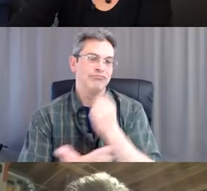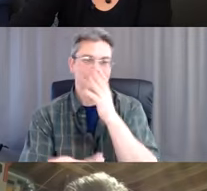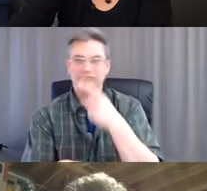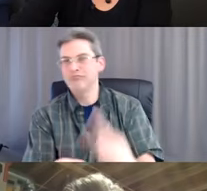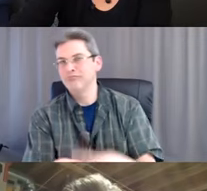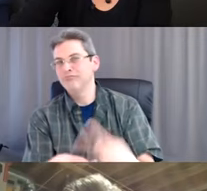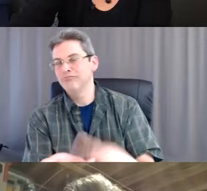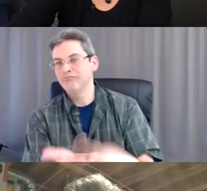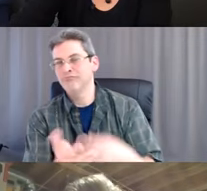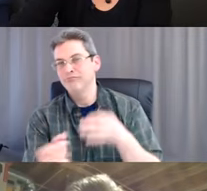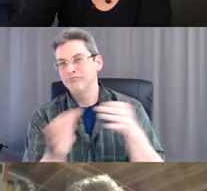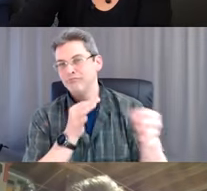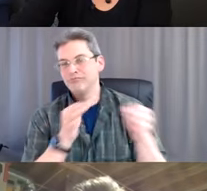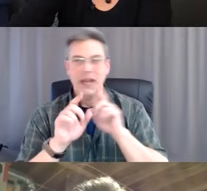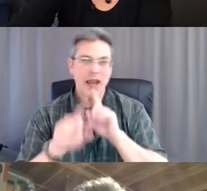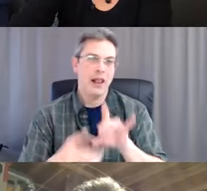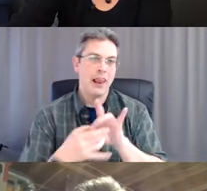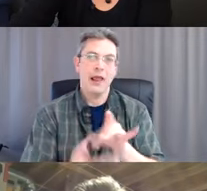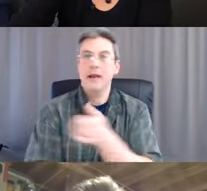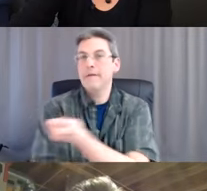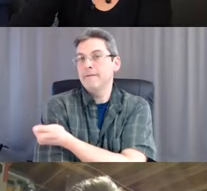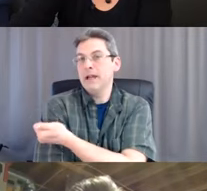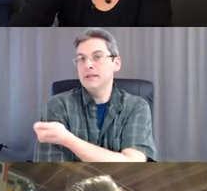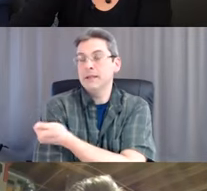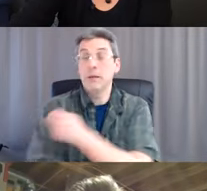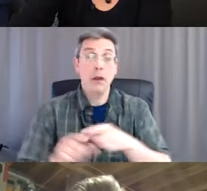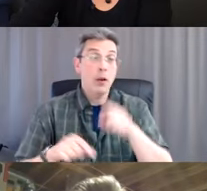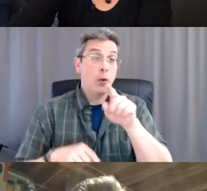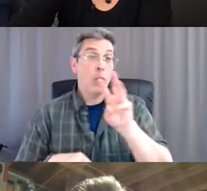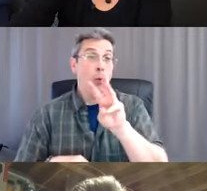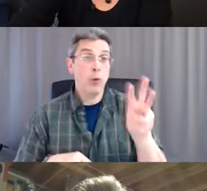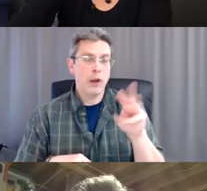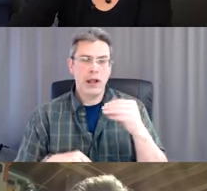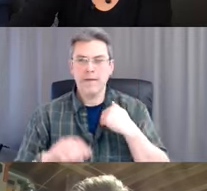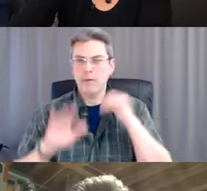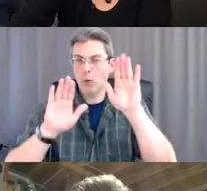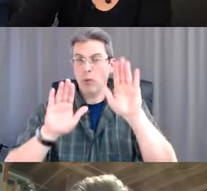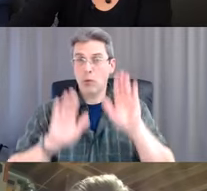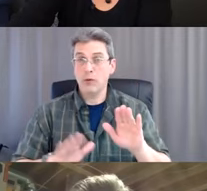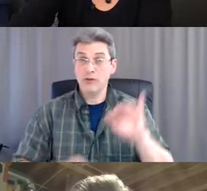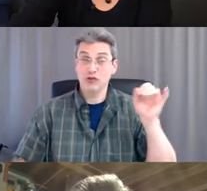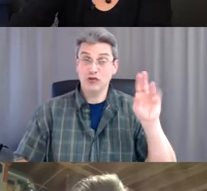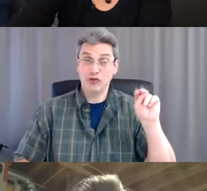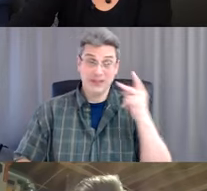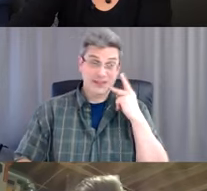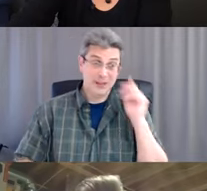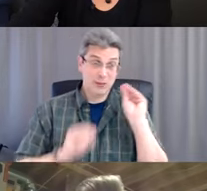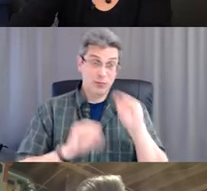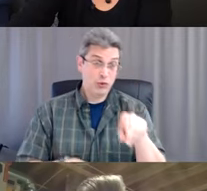not all of your questions about vaccine, but there are great websites. John has added the COVID vaccine information for Toronto